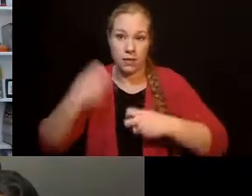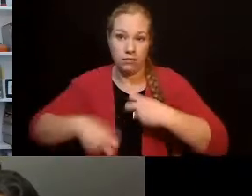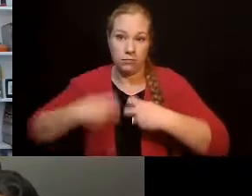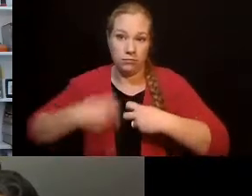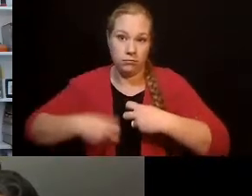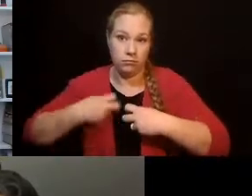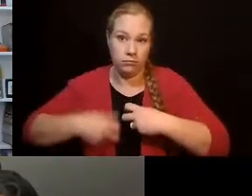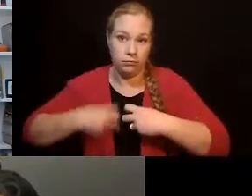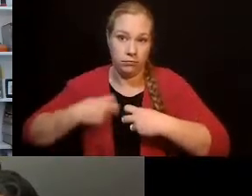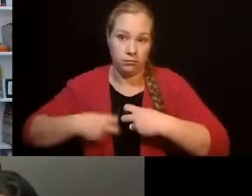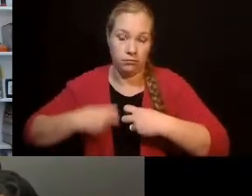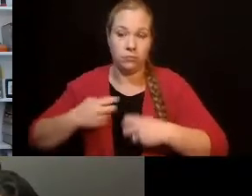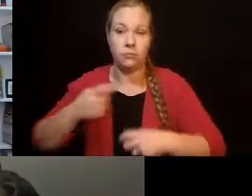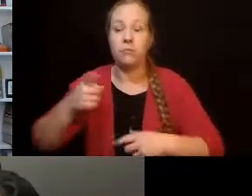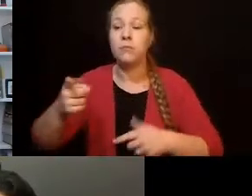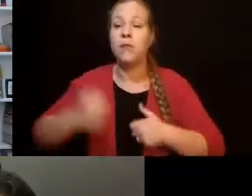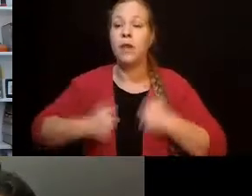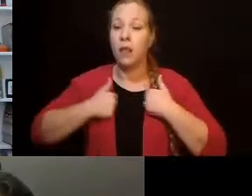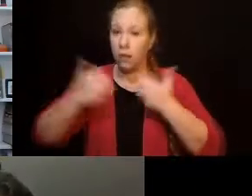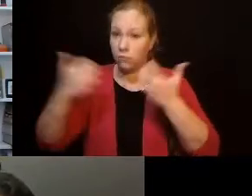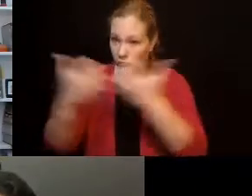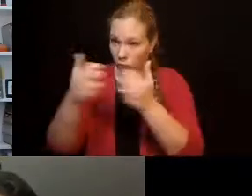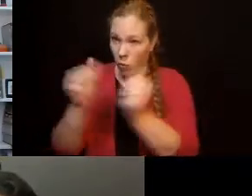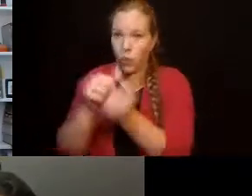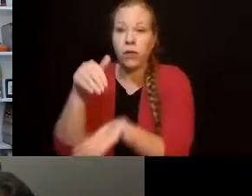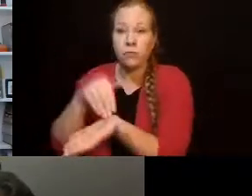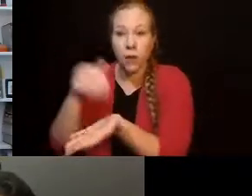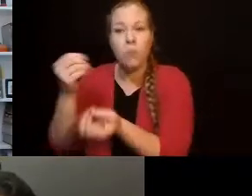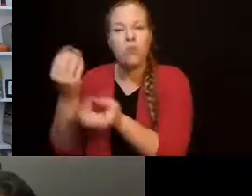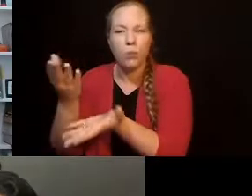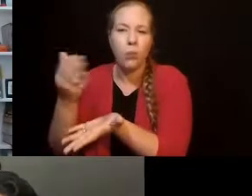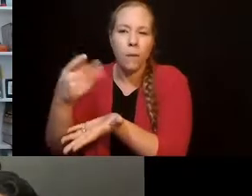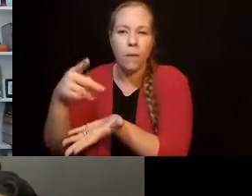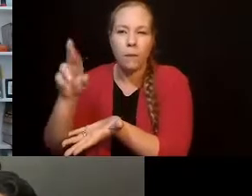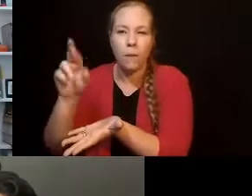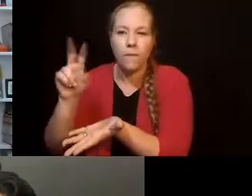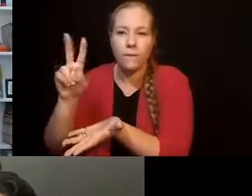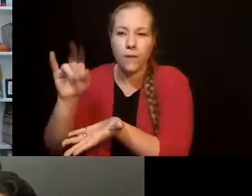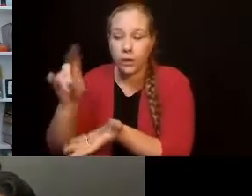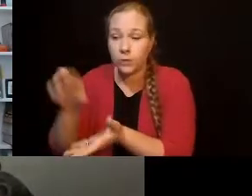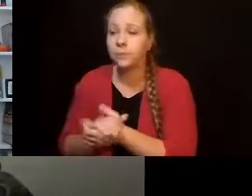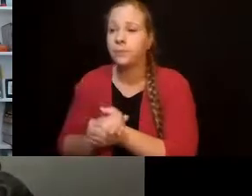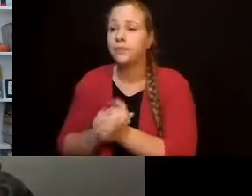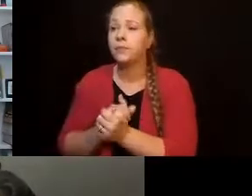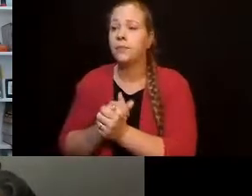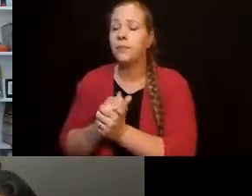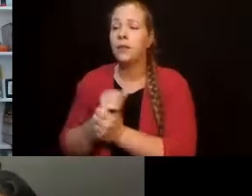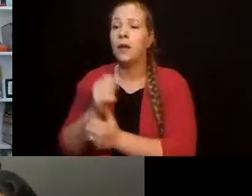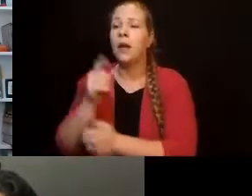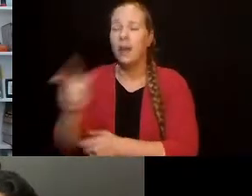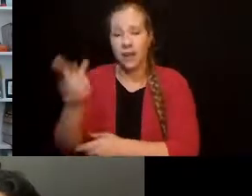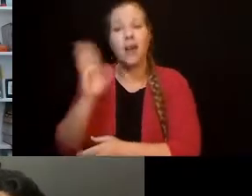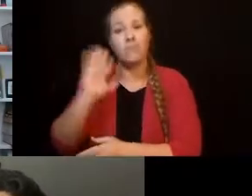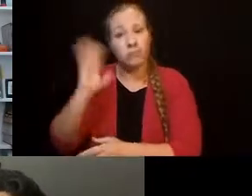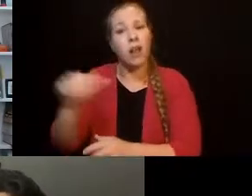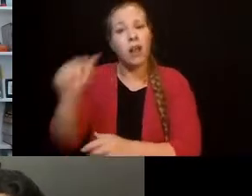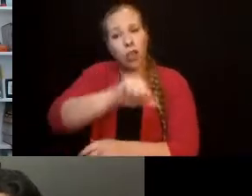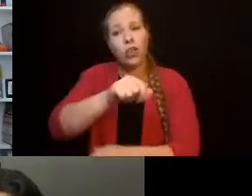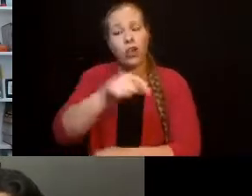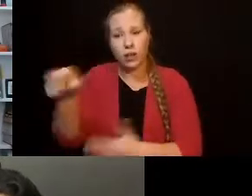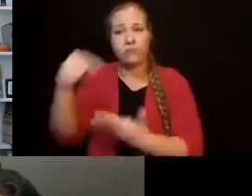he's lived with other people in his life as well. He lived with his brother and his sister-in-law for quite a while.